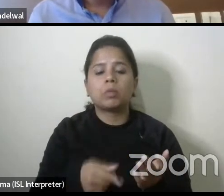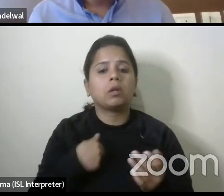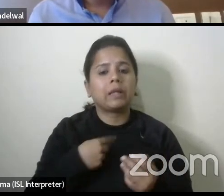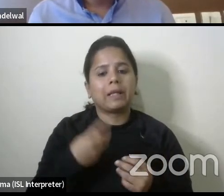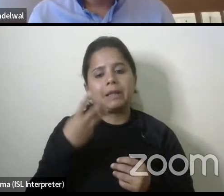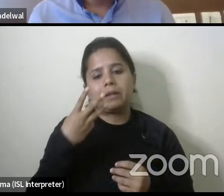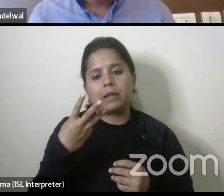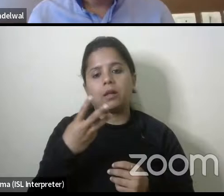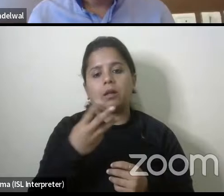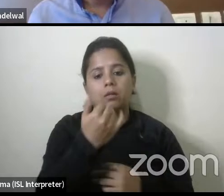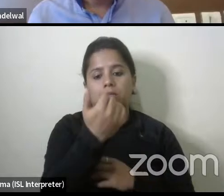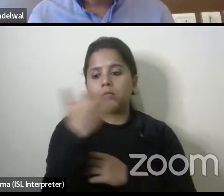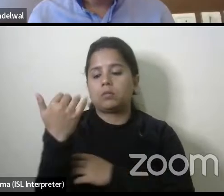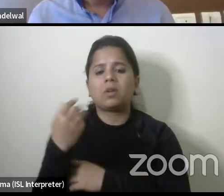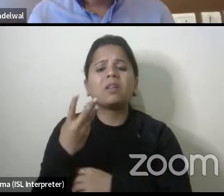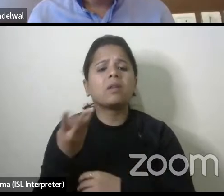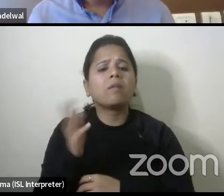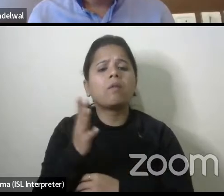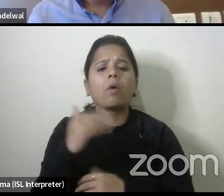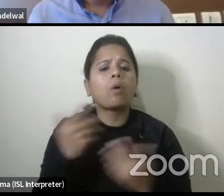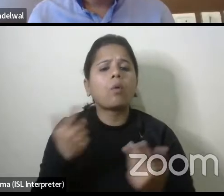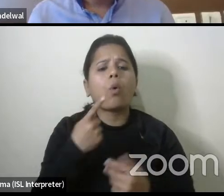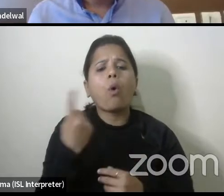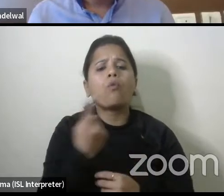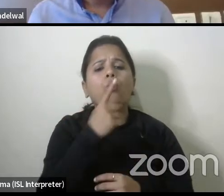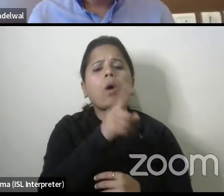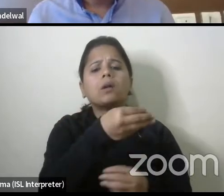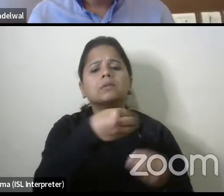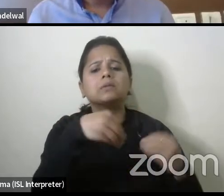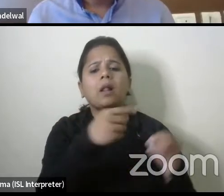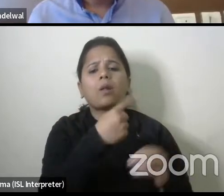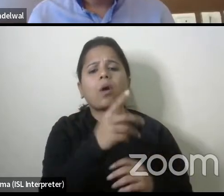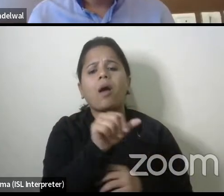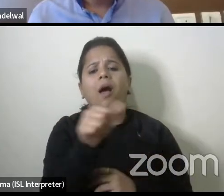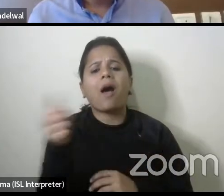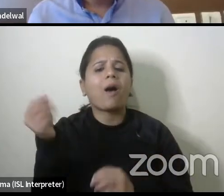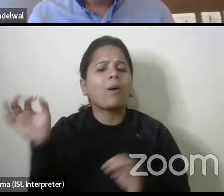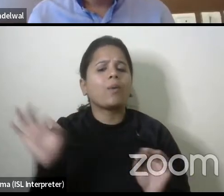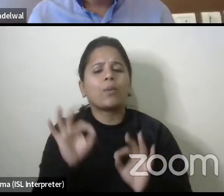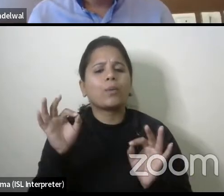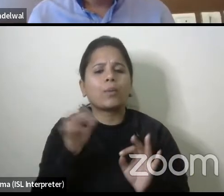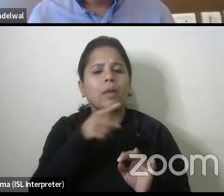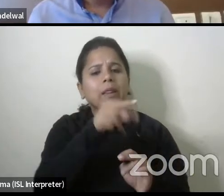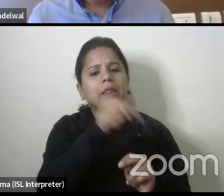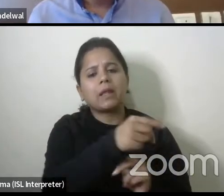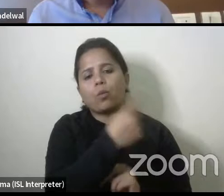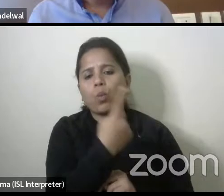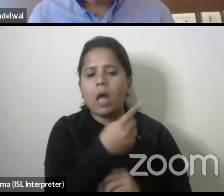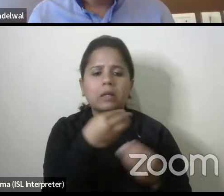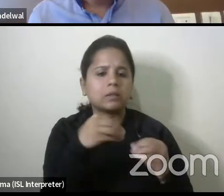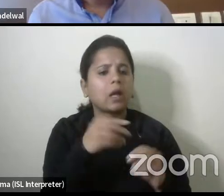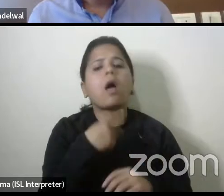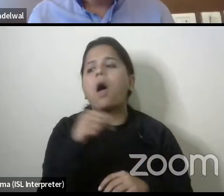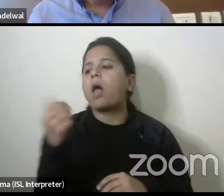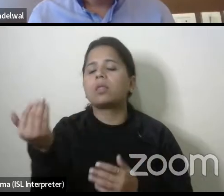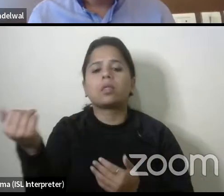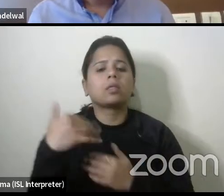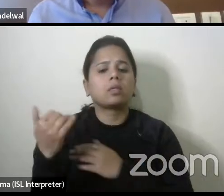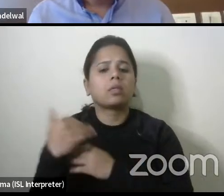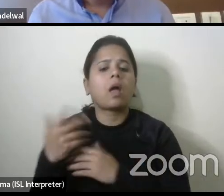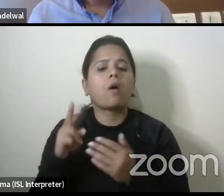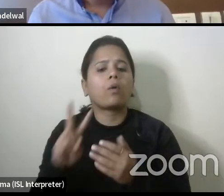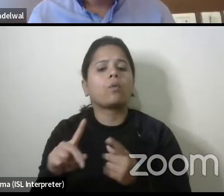quotations where do i get three quotations if there's only one vendor offering a particular product that i need you know um these are practical